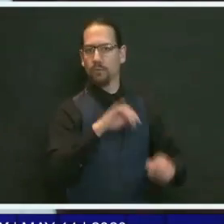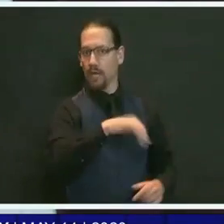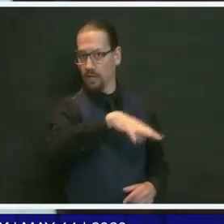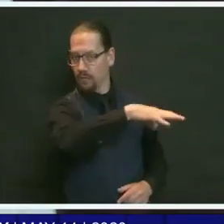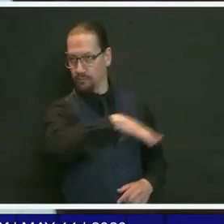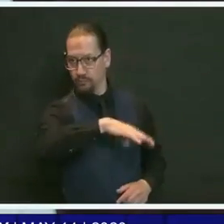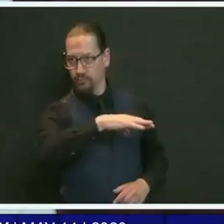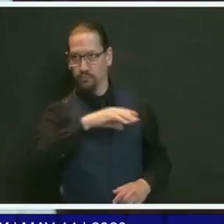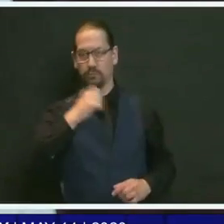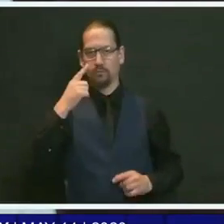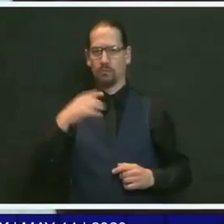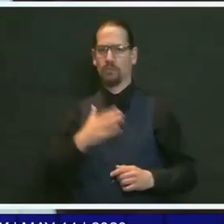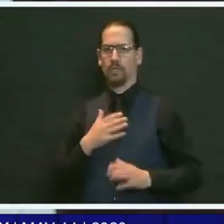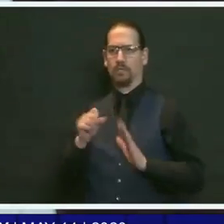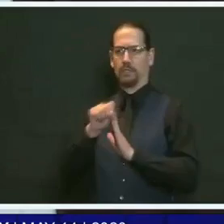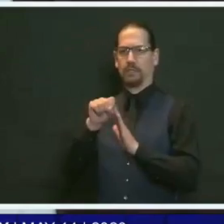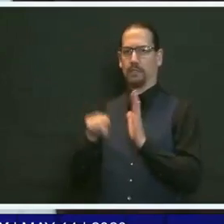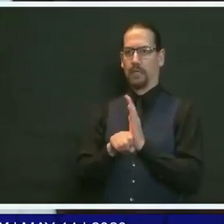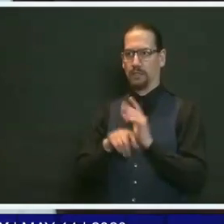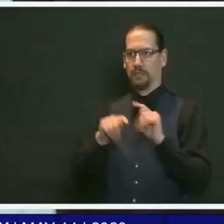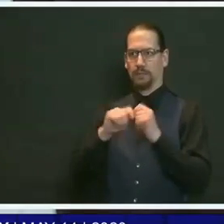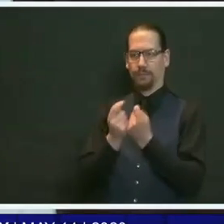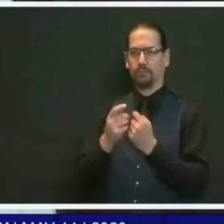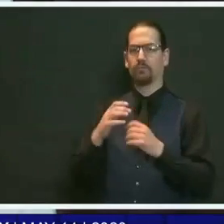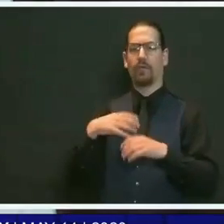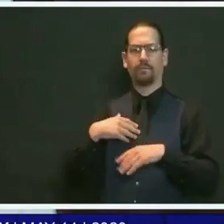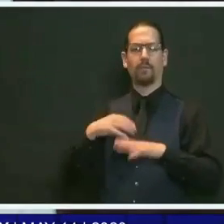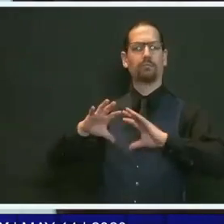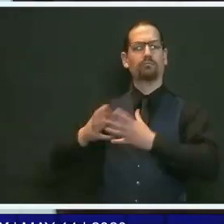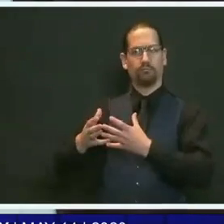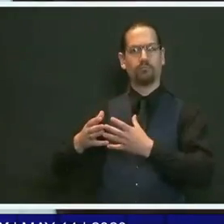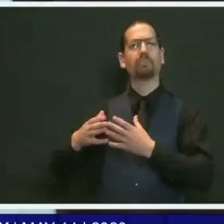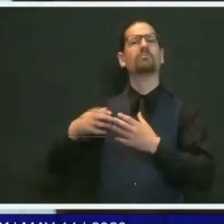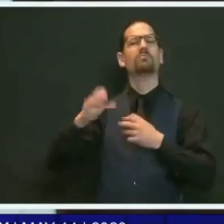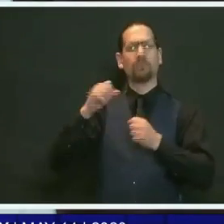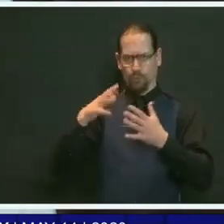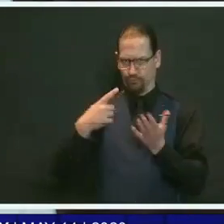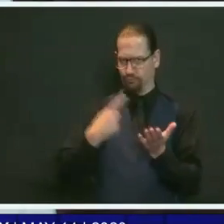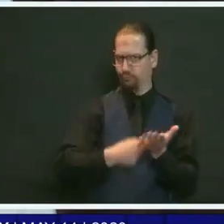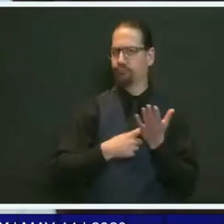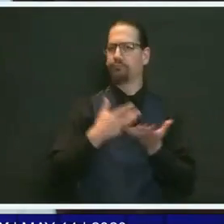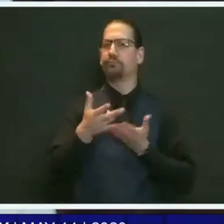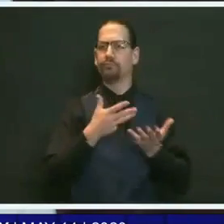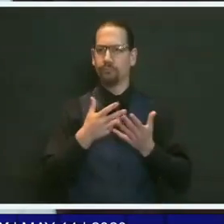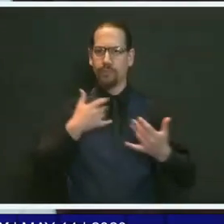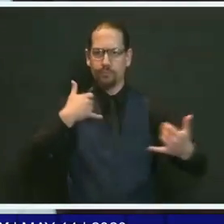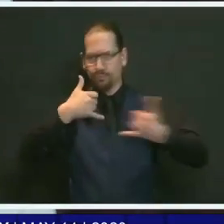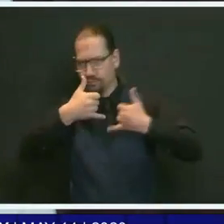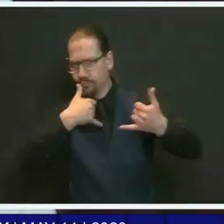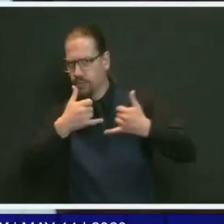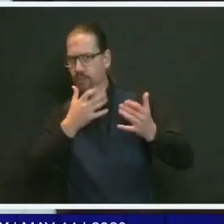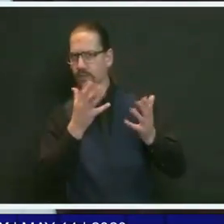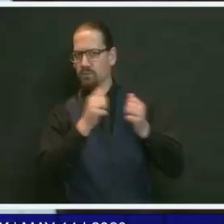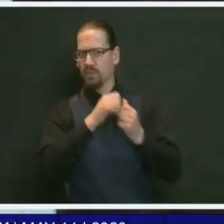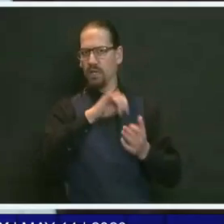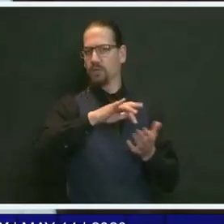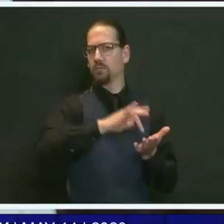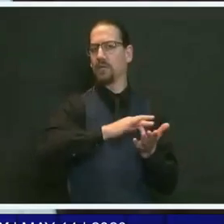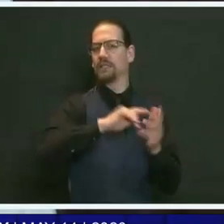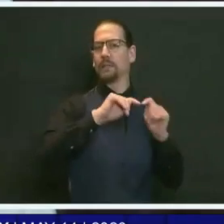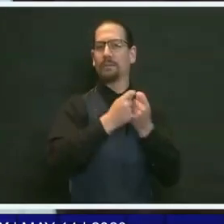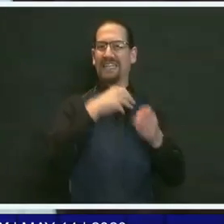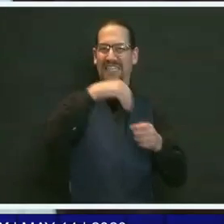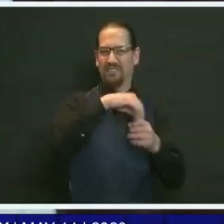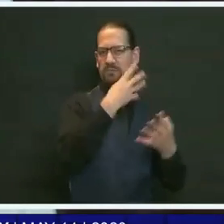our team has been in very close contact with the medical director there because we want to make sure that any outbreak setting in our